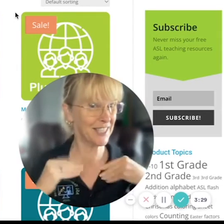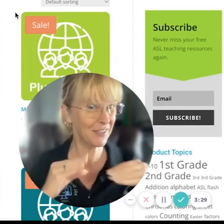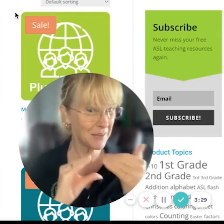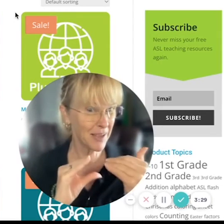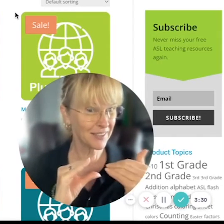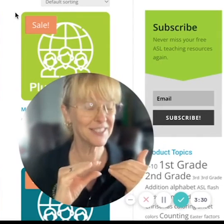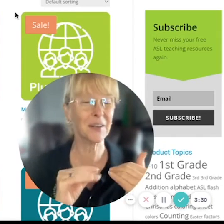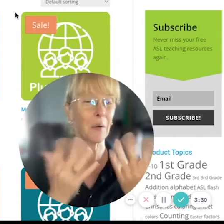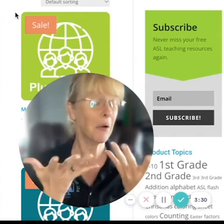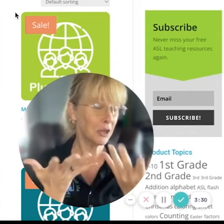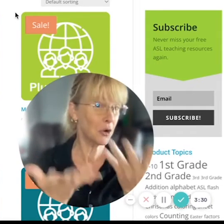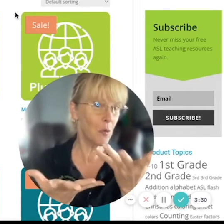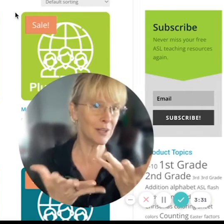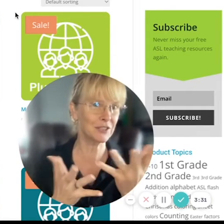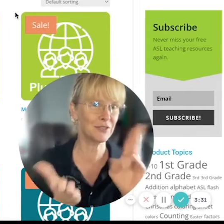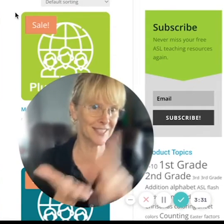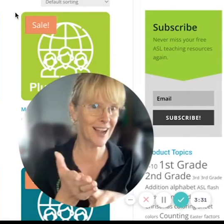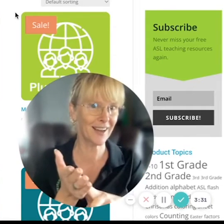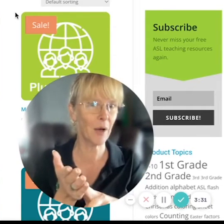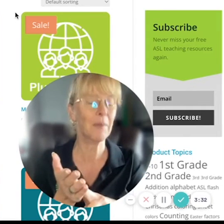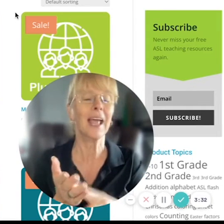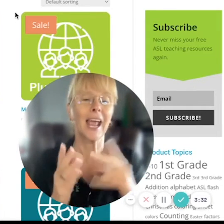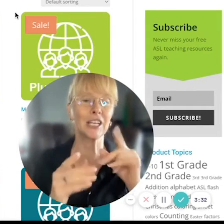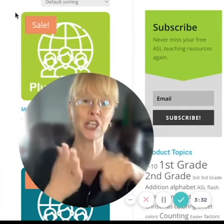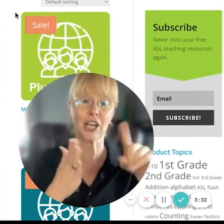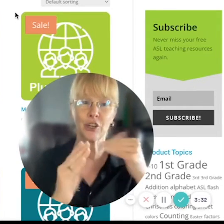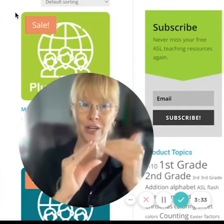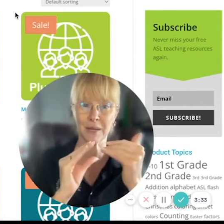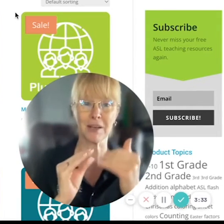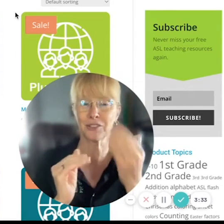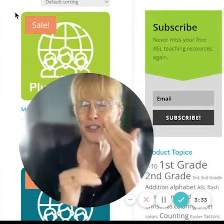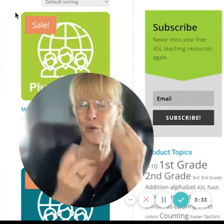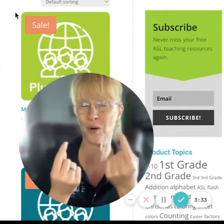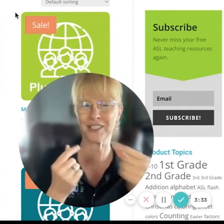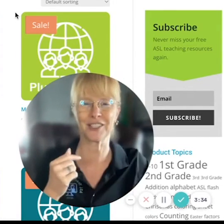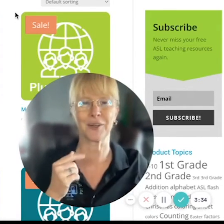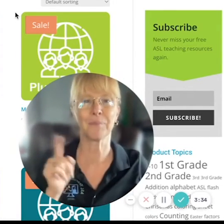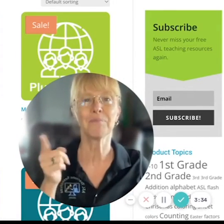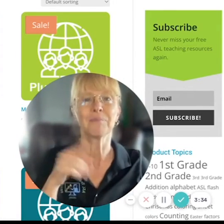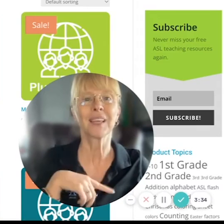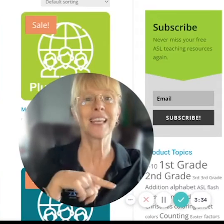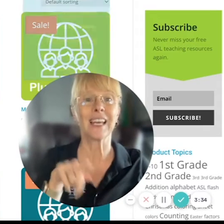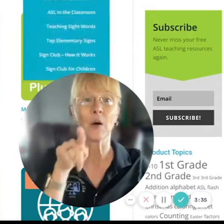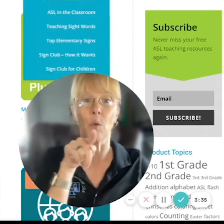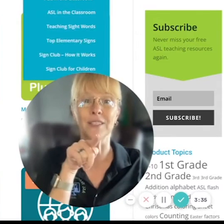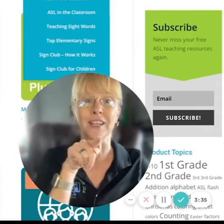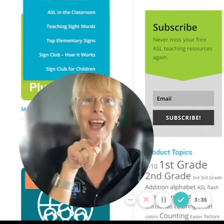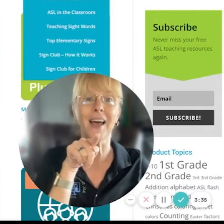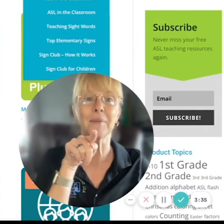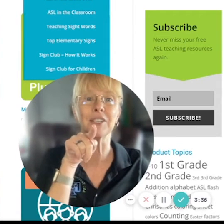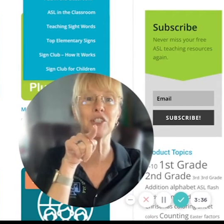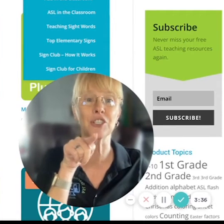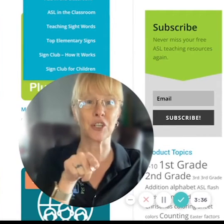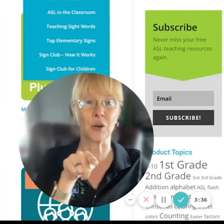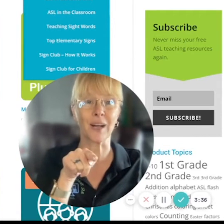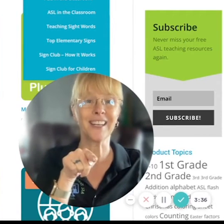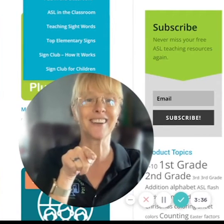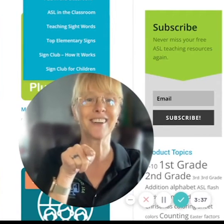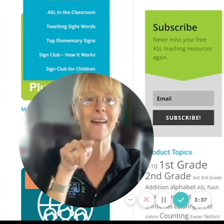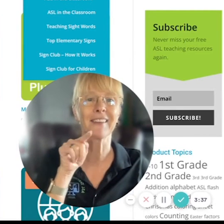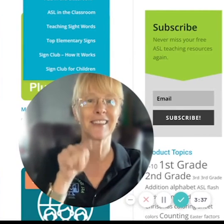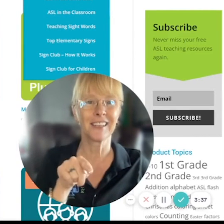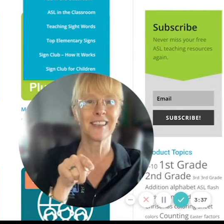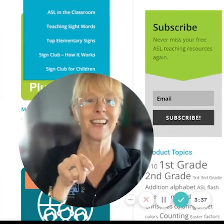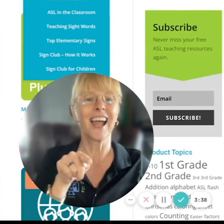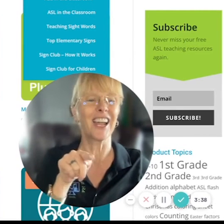you will receive emails so you'll want to sign up and check your email to know what to do what's going to happen is you just go right